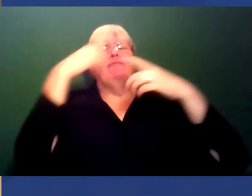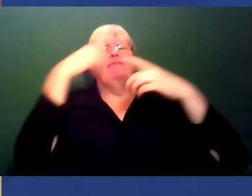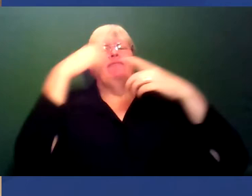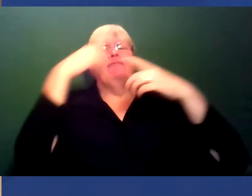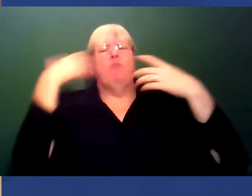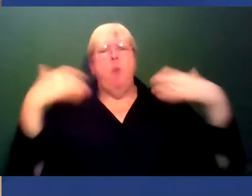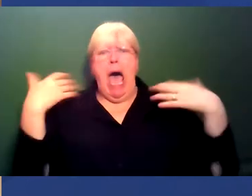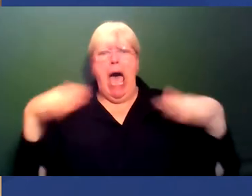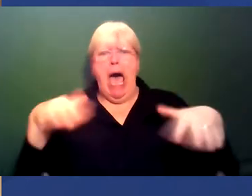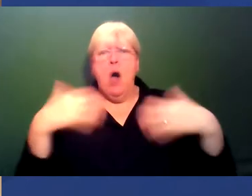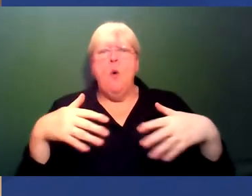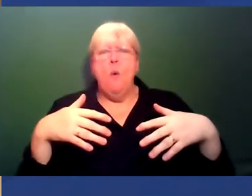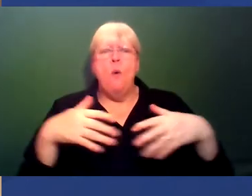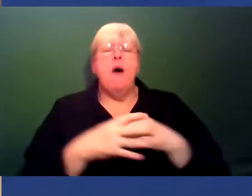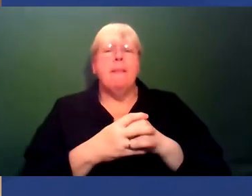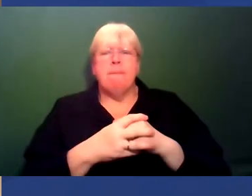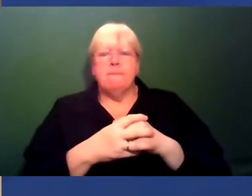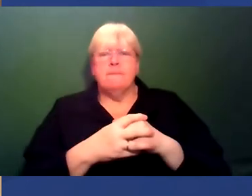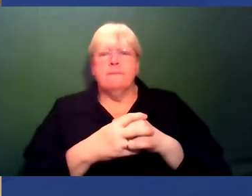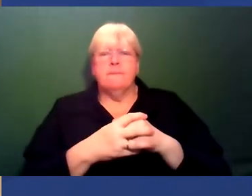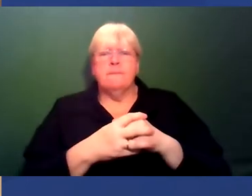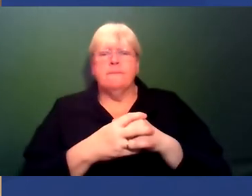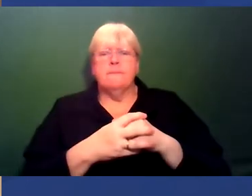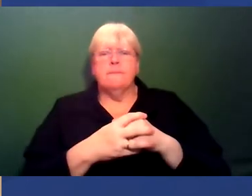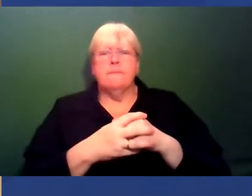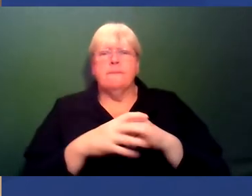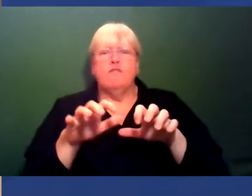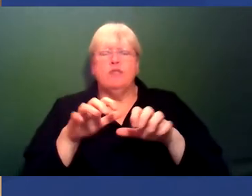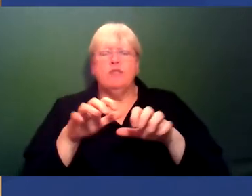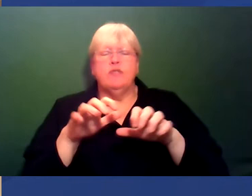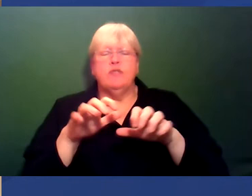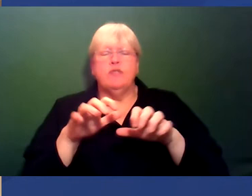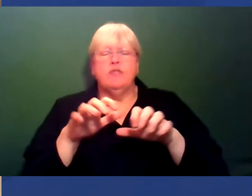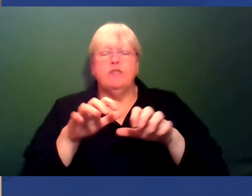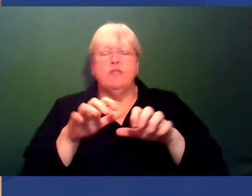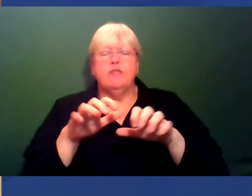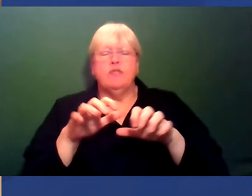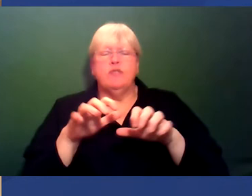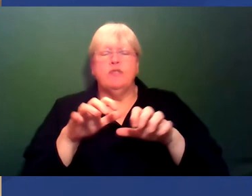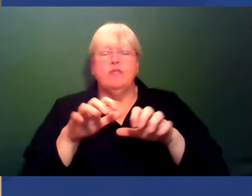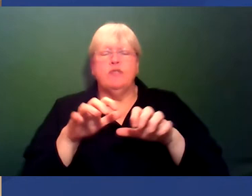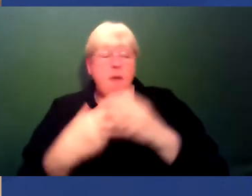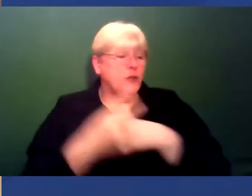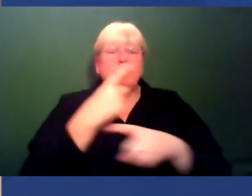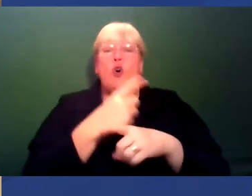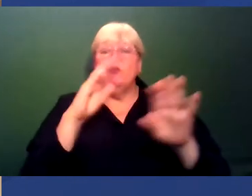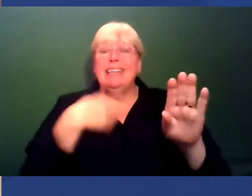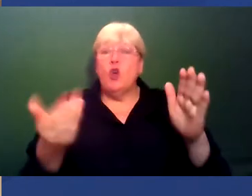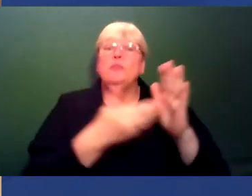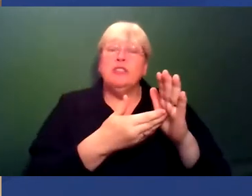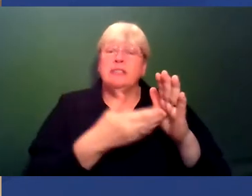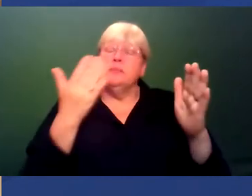speak and an opportunity to be recognized for the contribution you made. And I, I'm really, really keen on dismantling that idea.